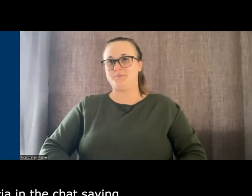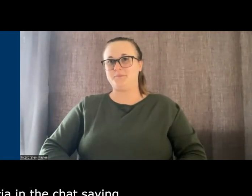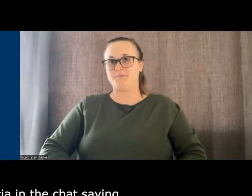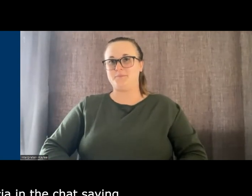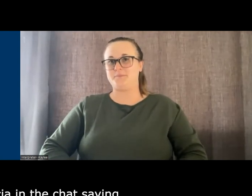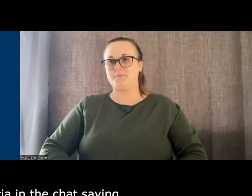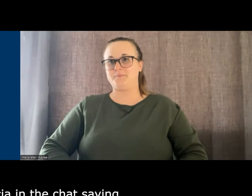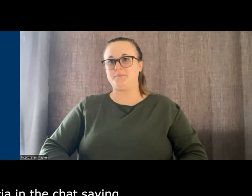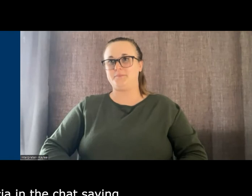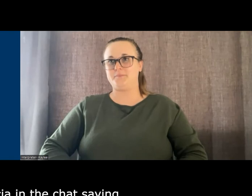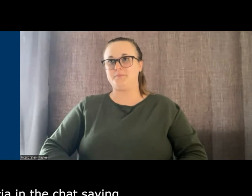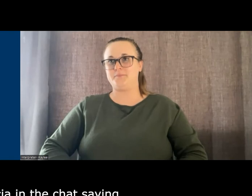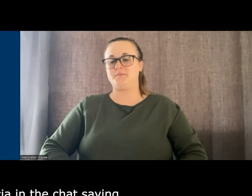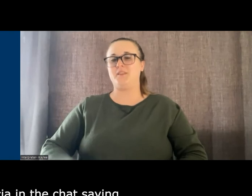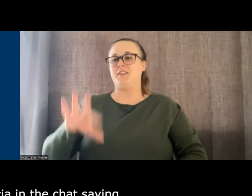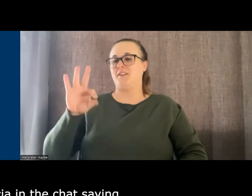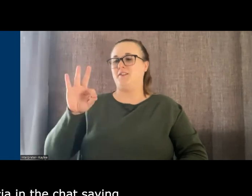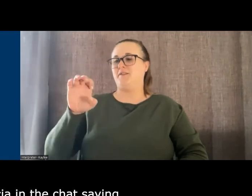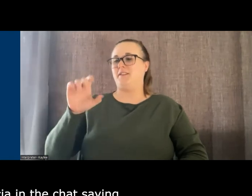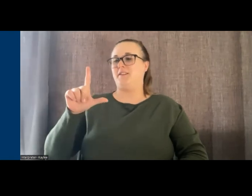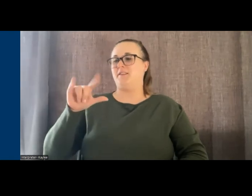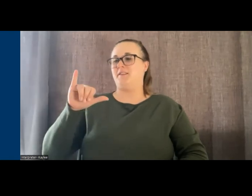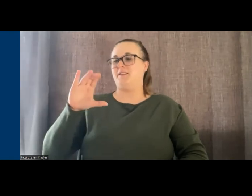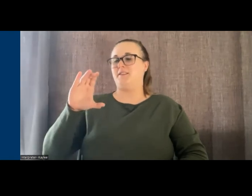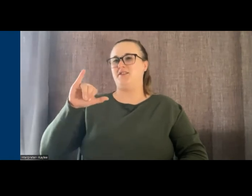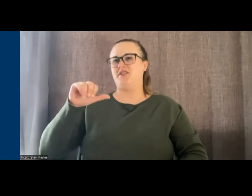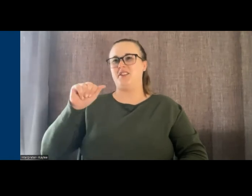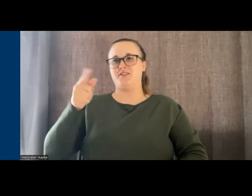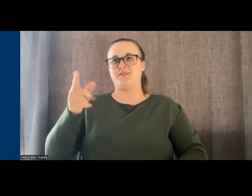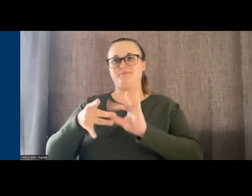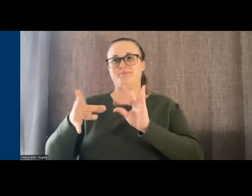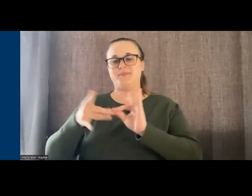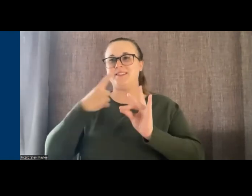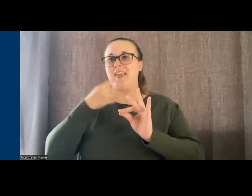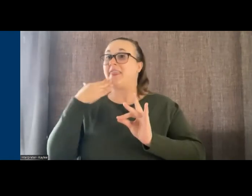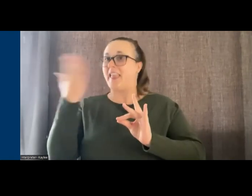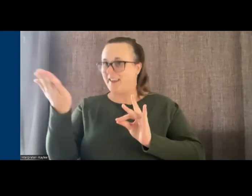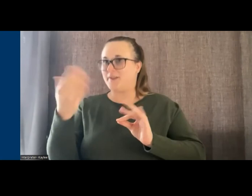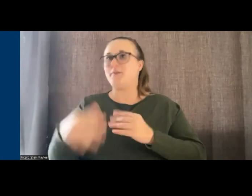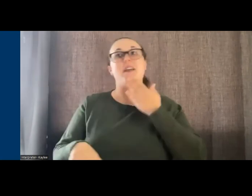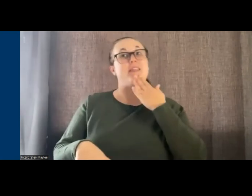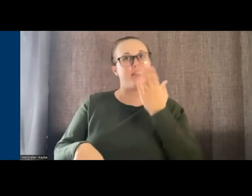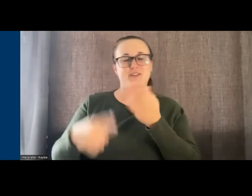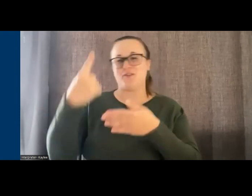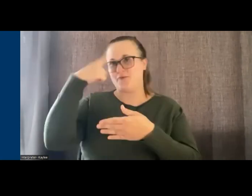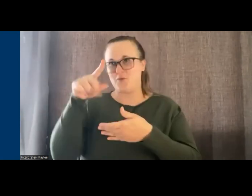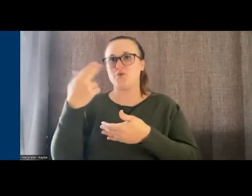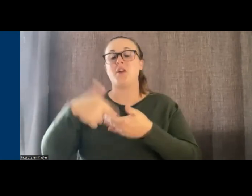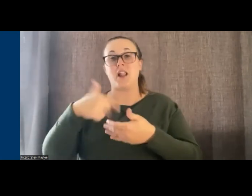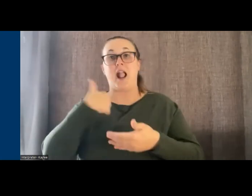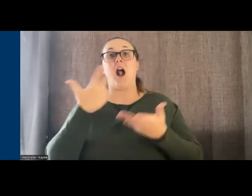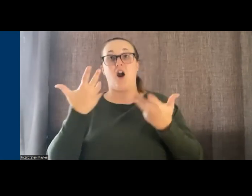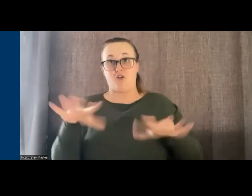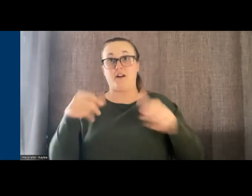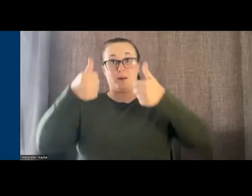We have Felicia in the chat saying thank you. Thank you for joining us. I've linked our survey in the chat. So Sonia